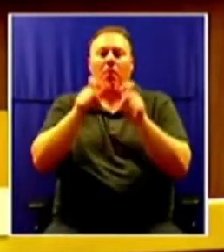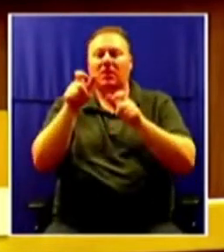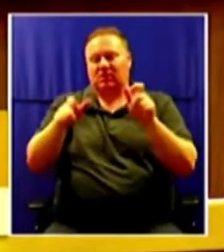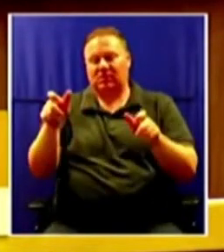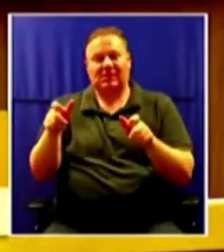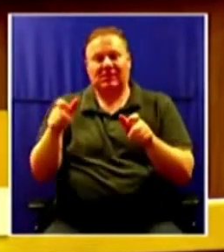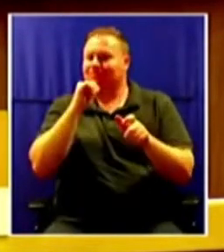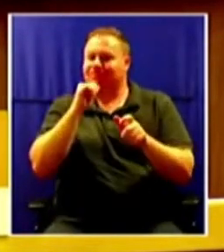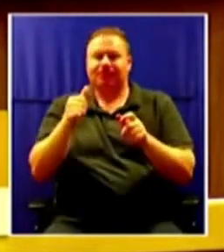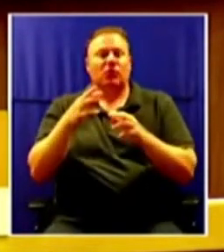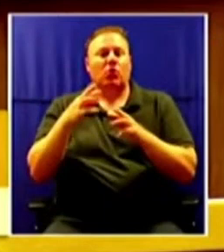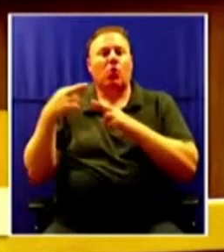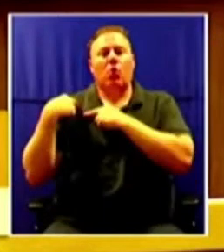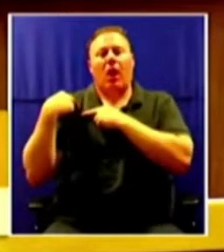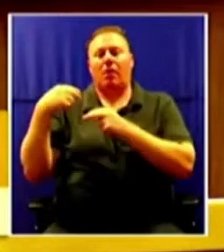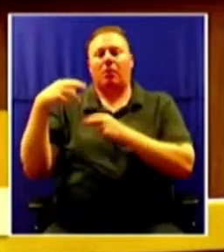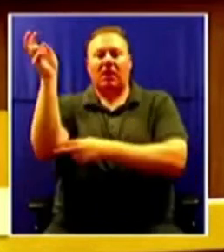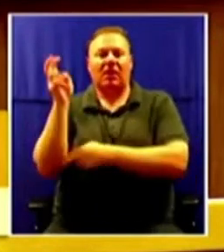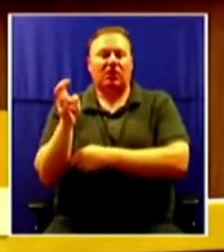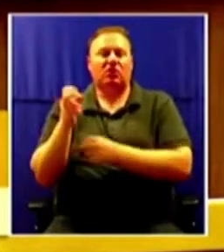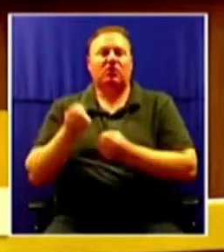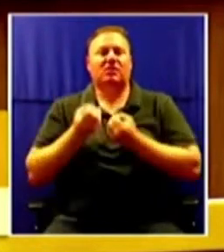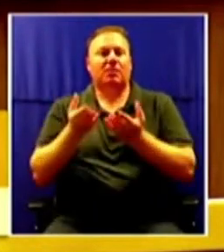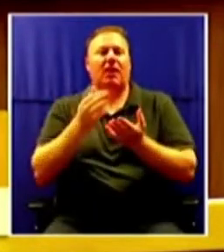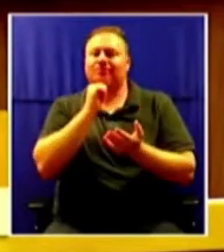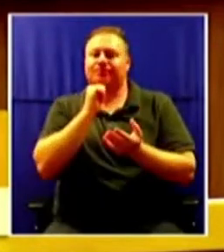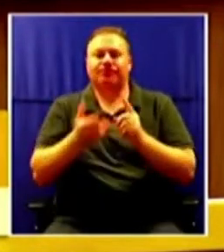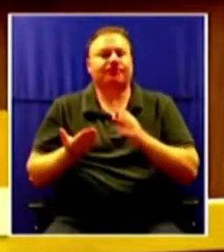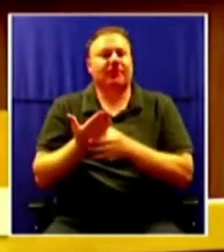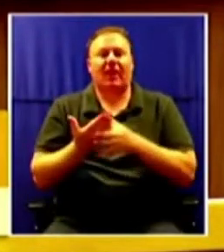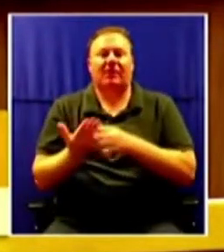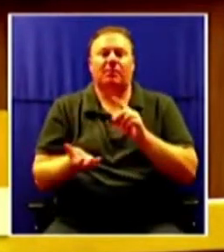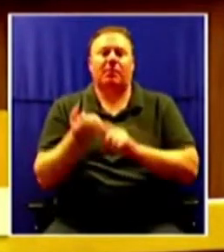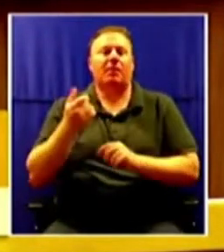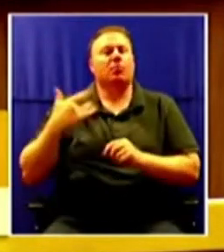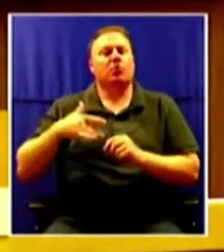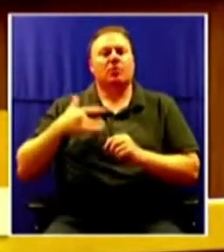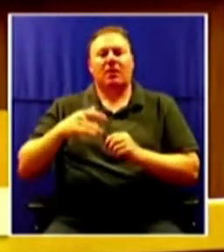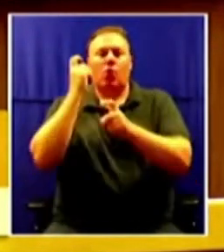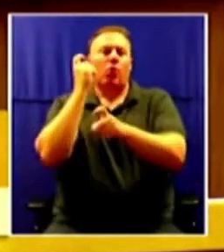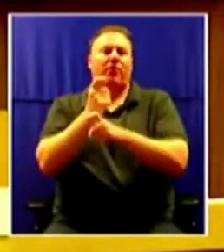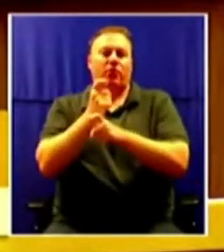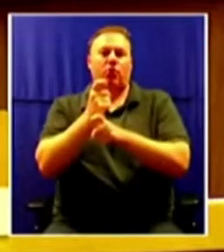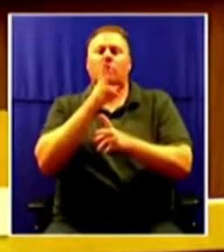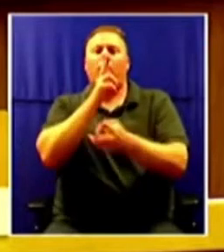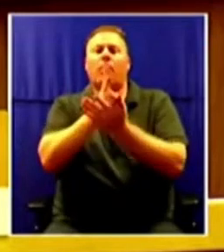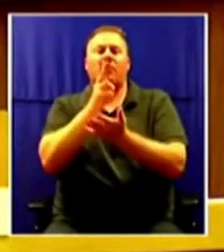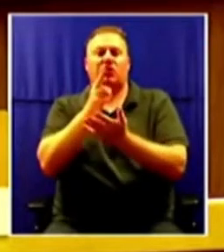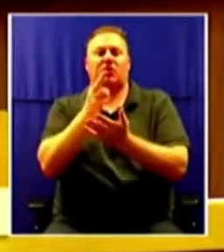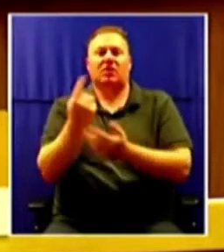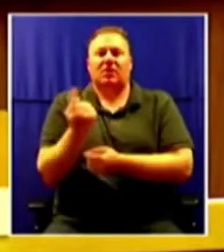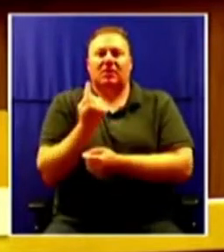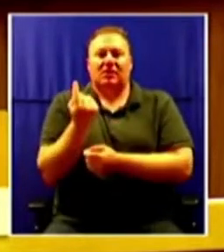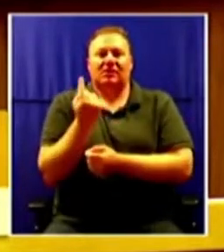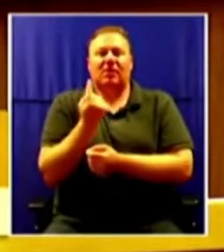supply, which places their lives at risk, and the municipality is refusing to give them permission to get electricity direct